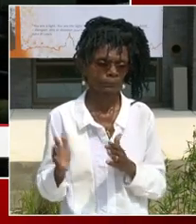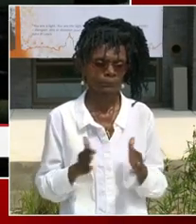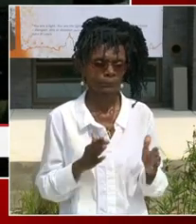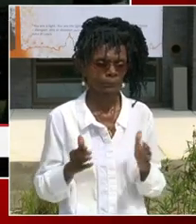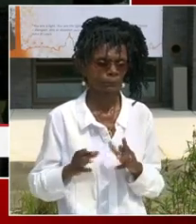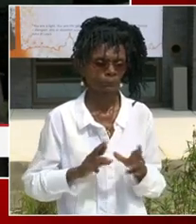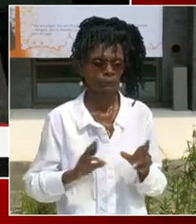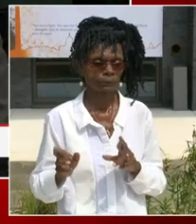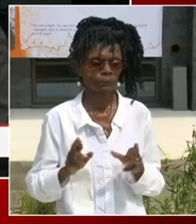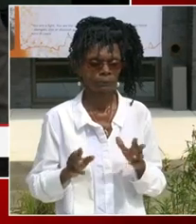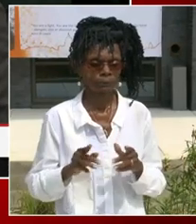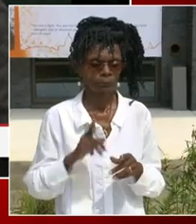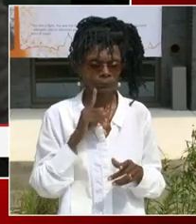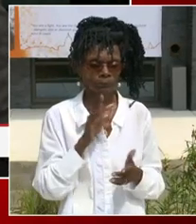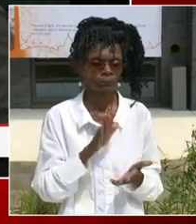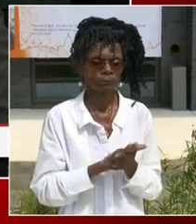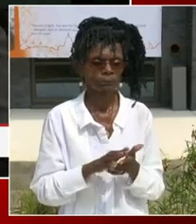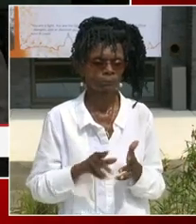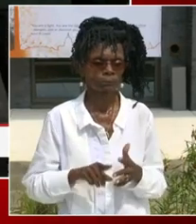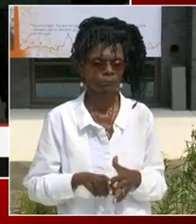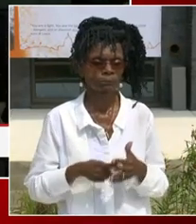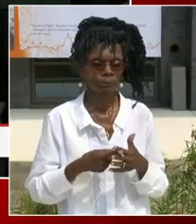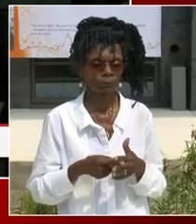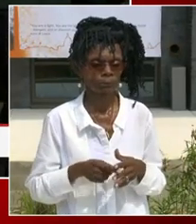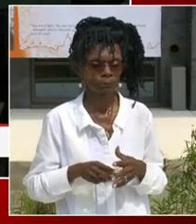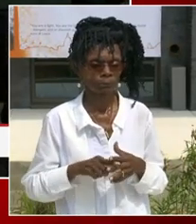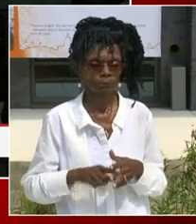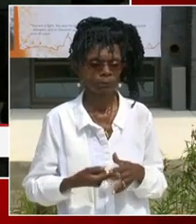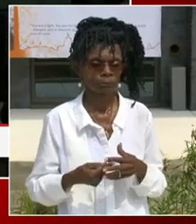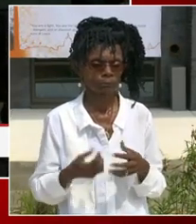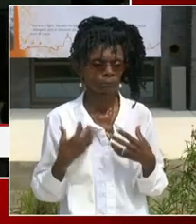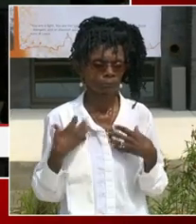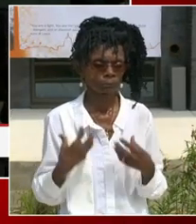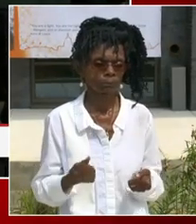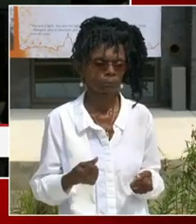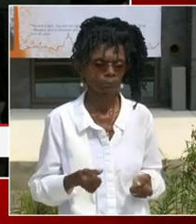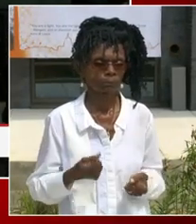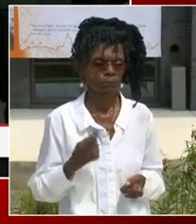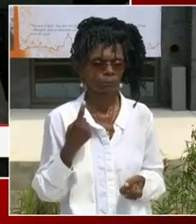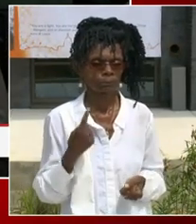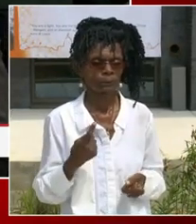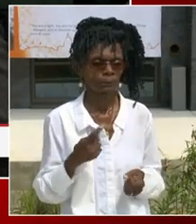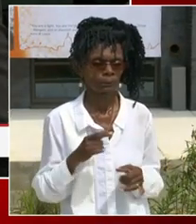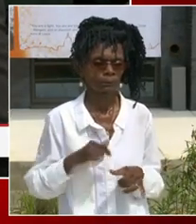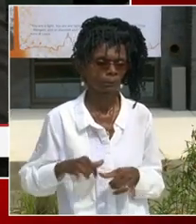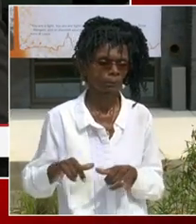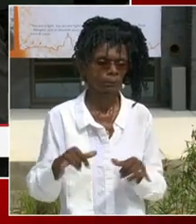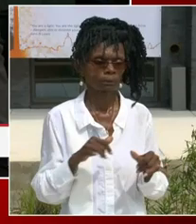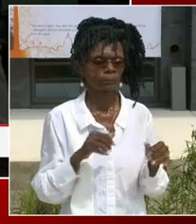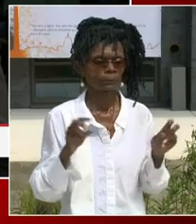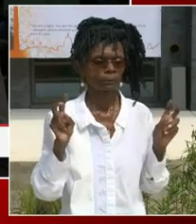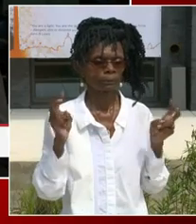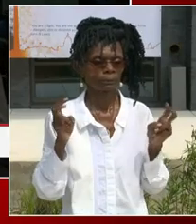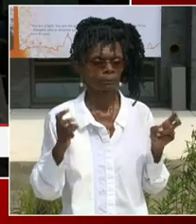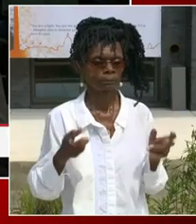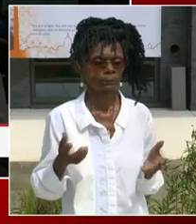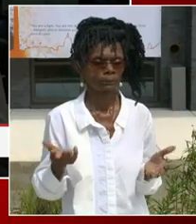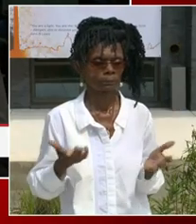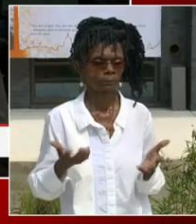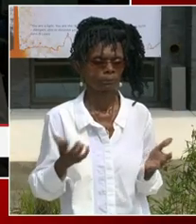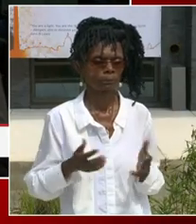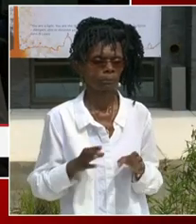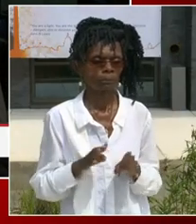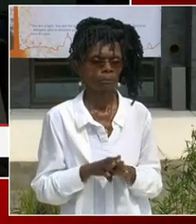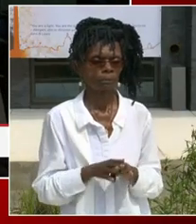ever before, one of our themes have been open our doors. And so I walk into this building, and